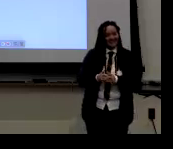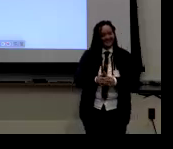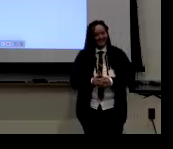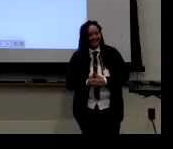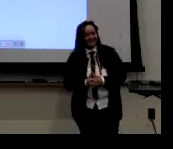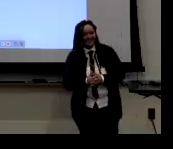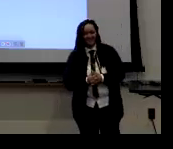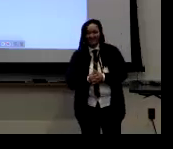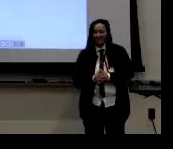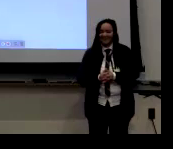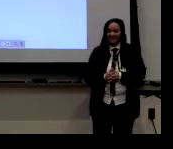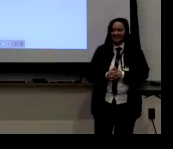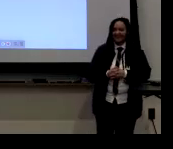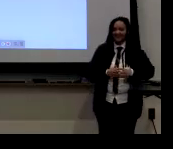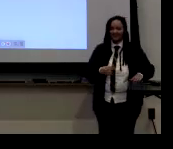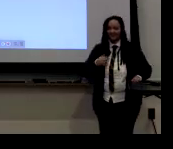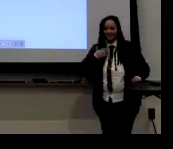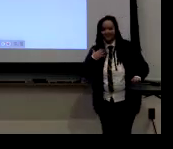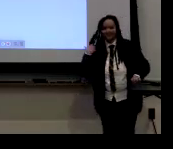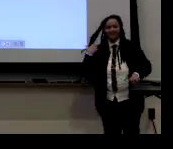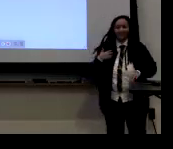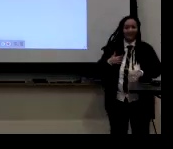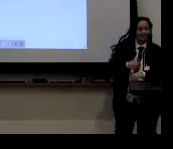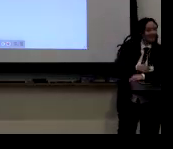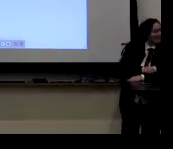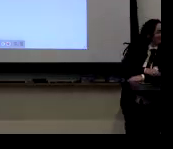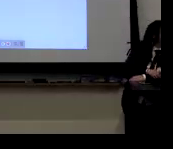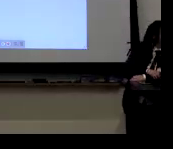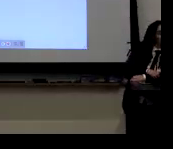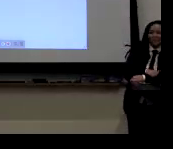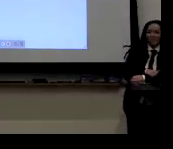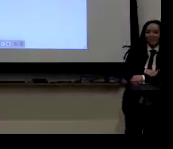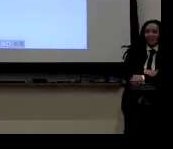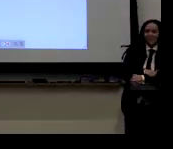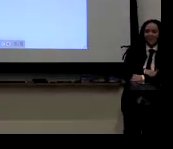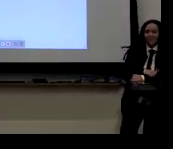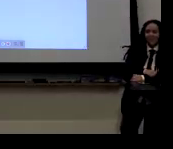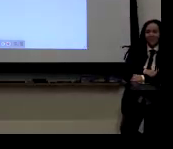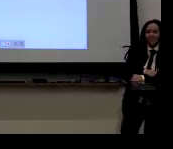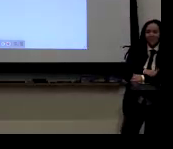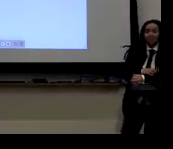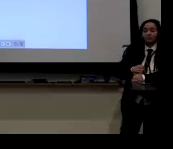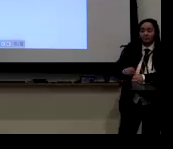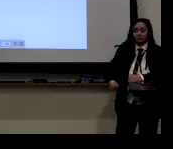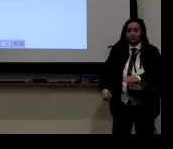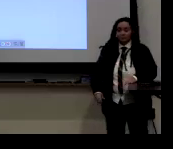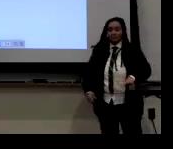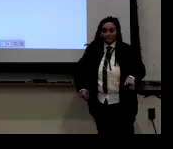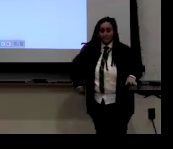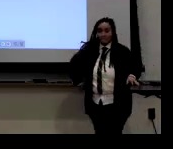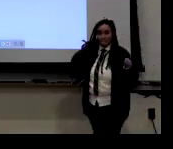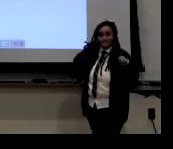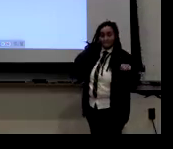Another question on Zoom. So someone asks about gender markers in other